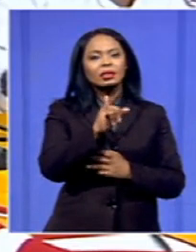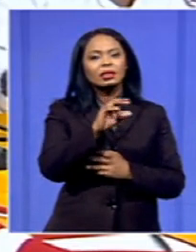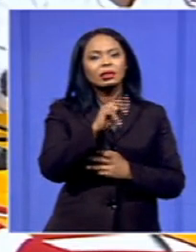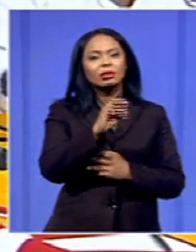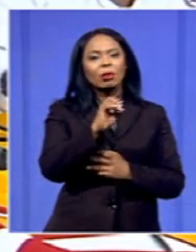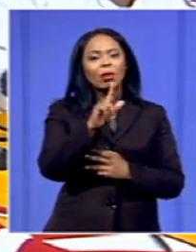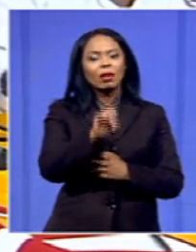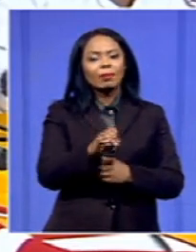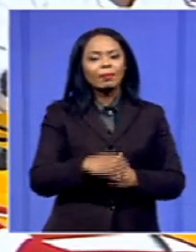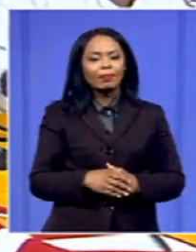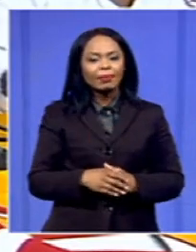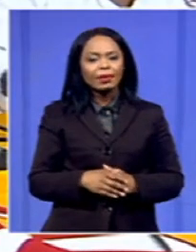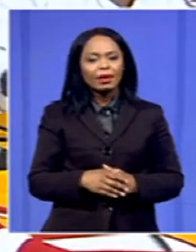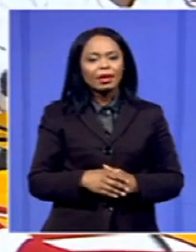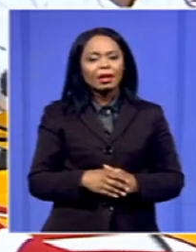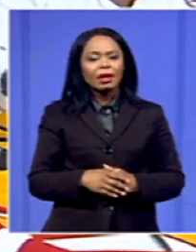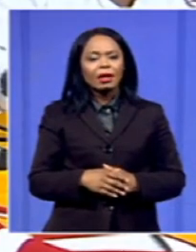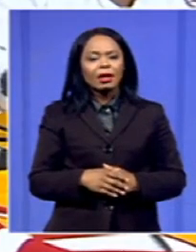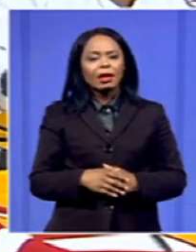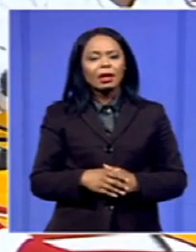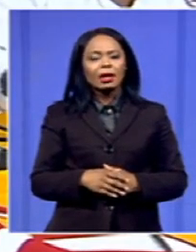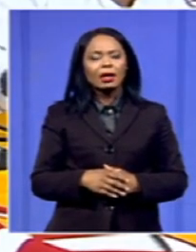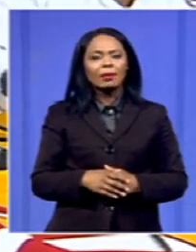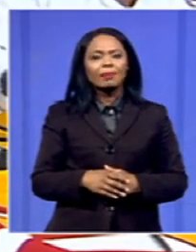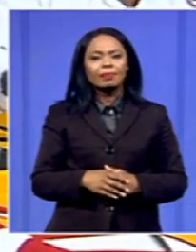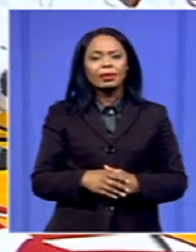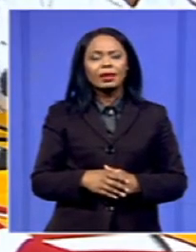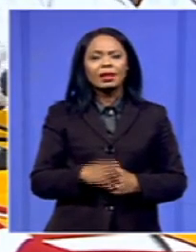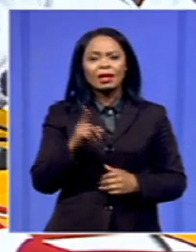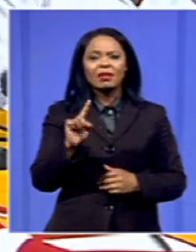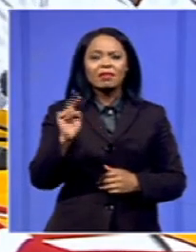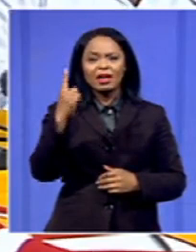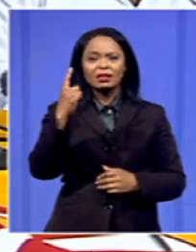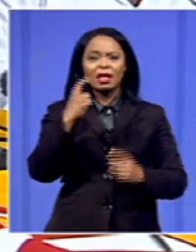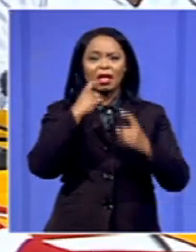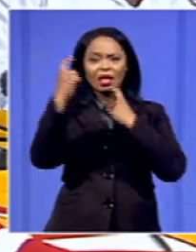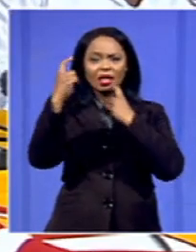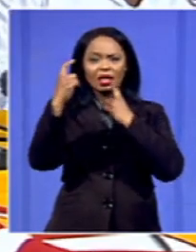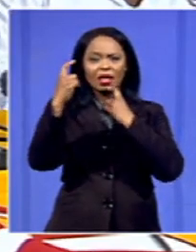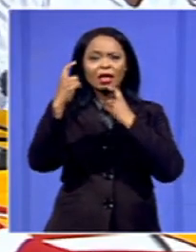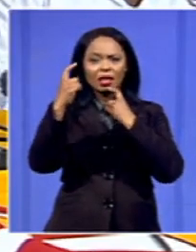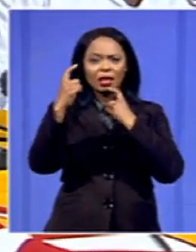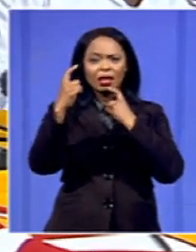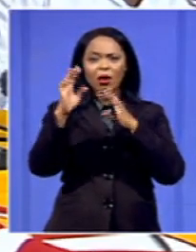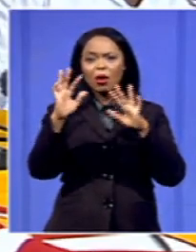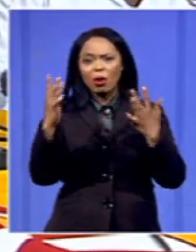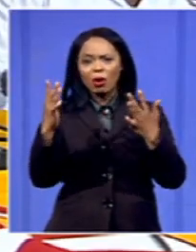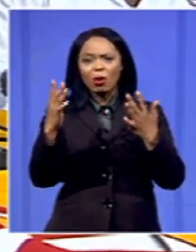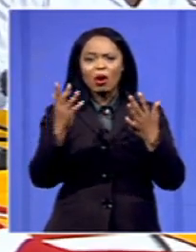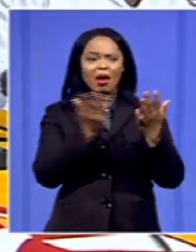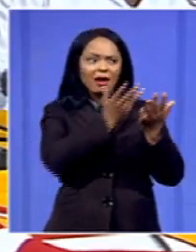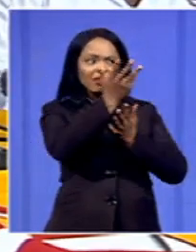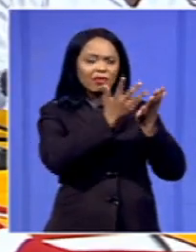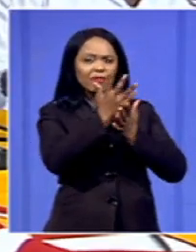Is this your first call? One that you're making perfectly now. Have you engaged your counterparts?